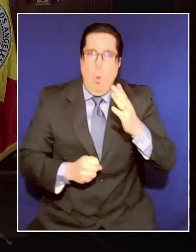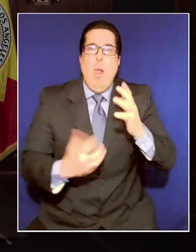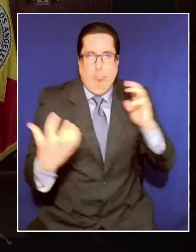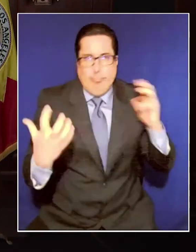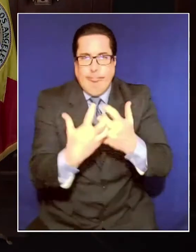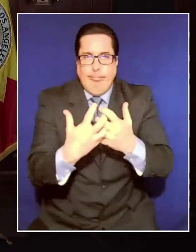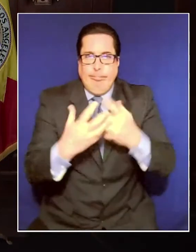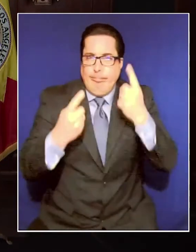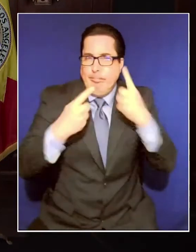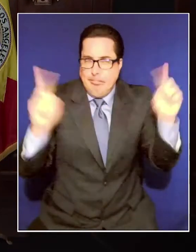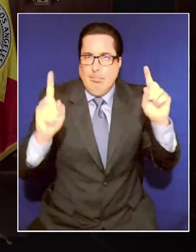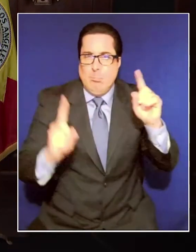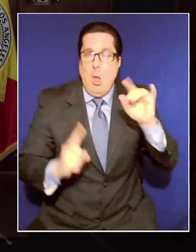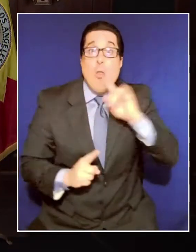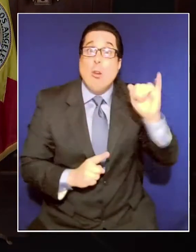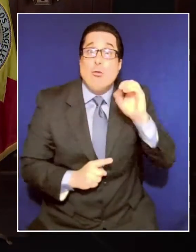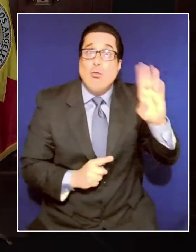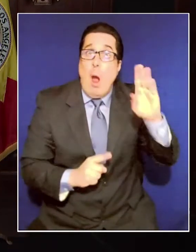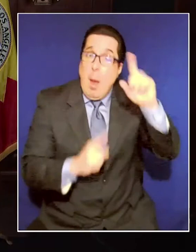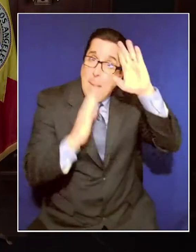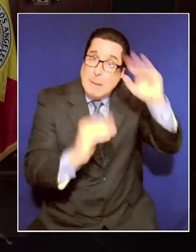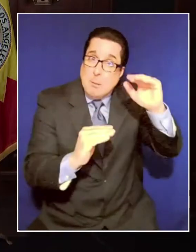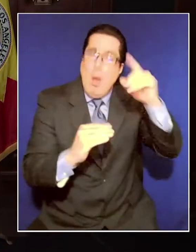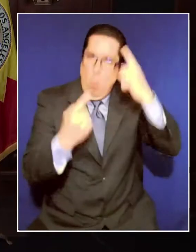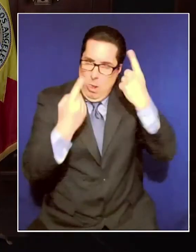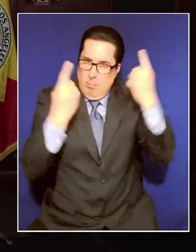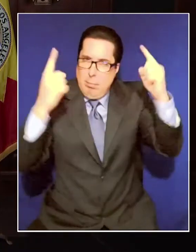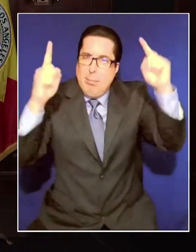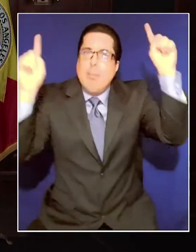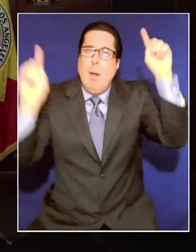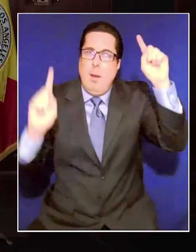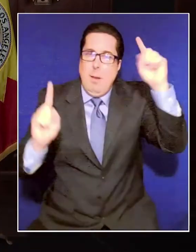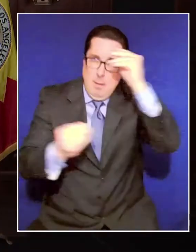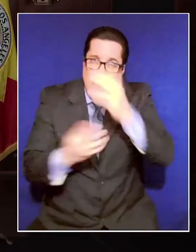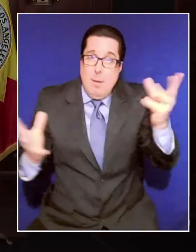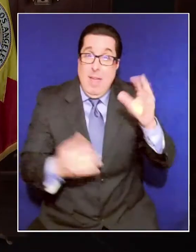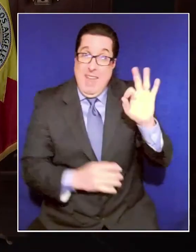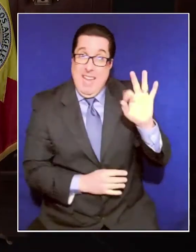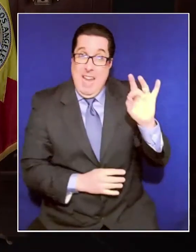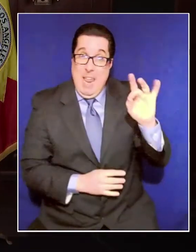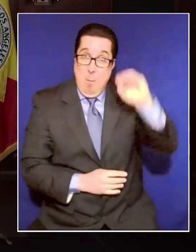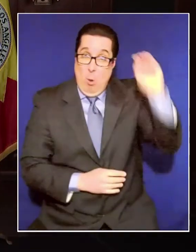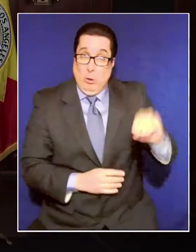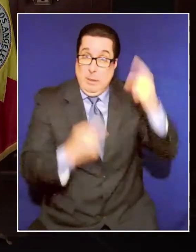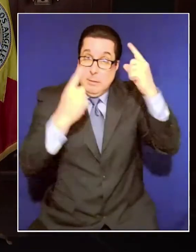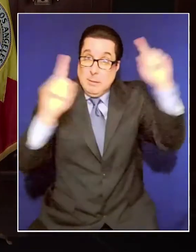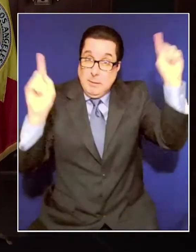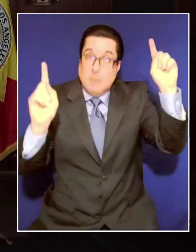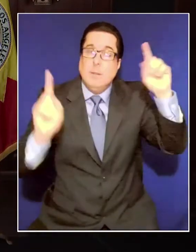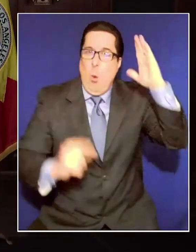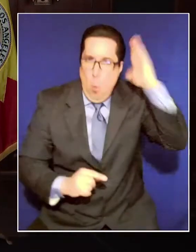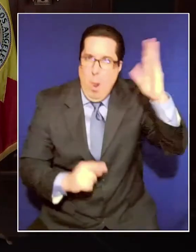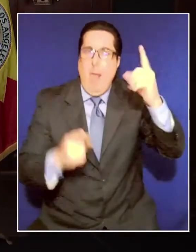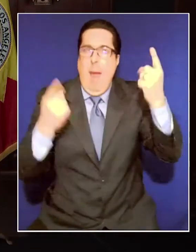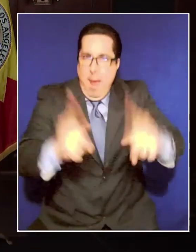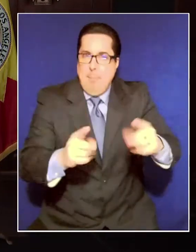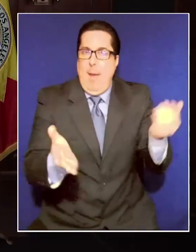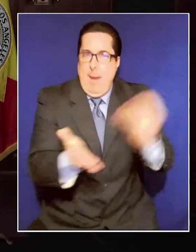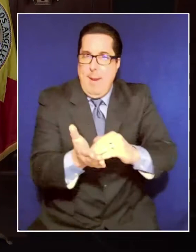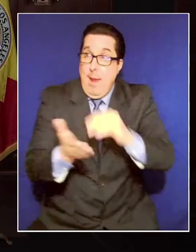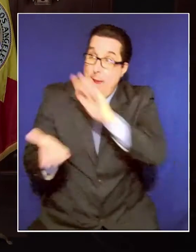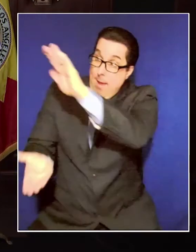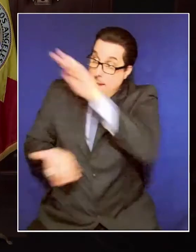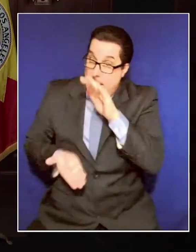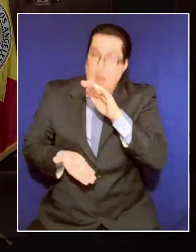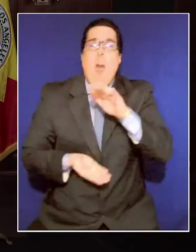more doses and we will get them into arms as quickly as our 98% success rate shows. In fact, if you